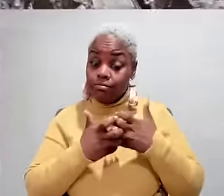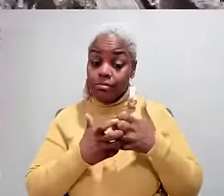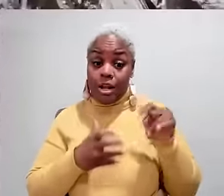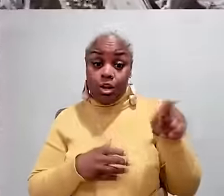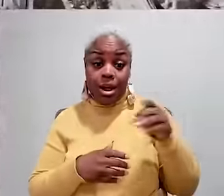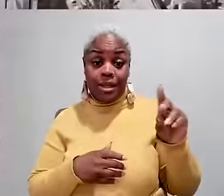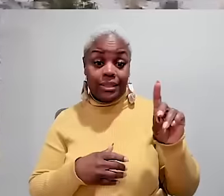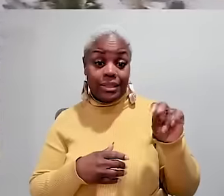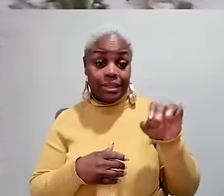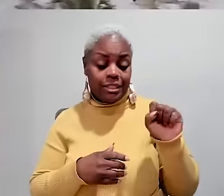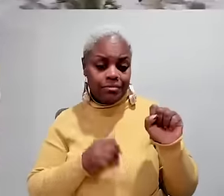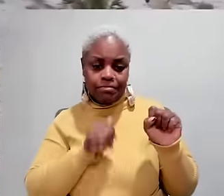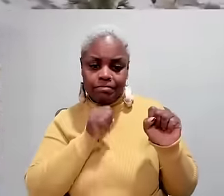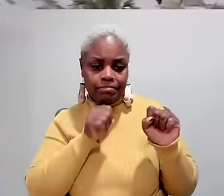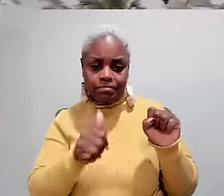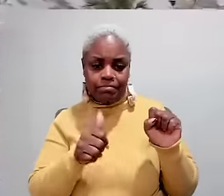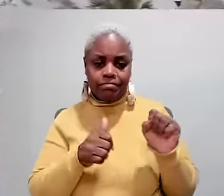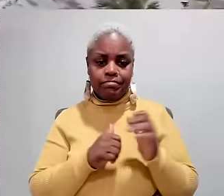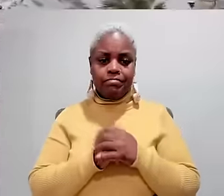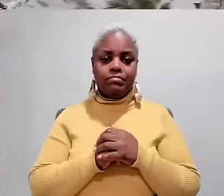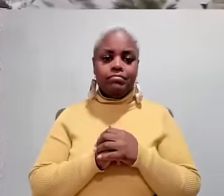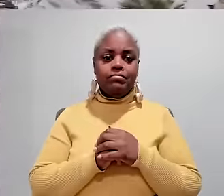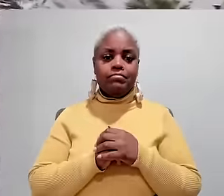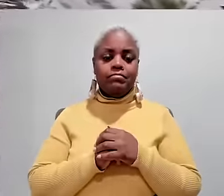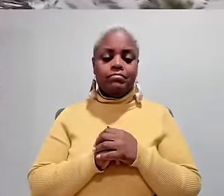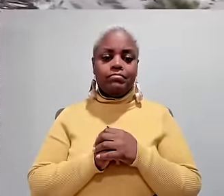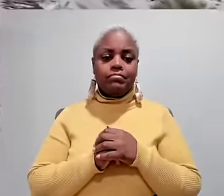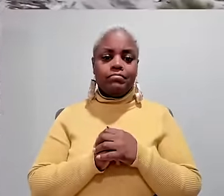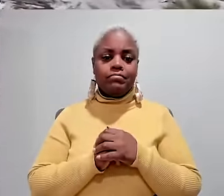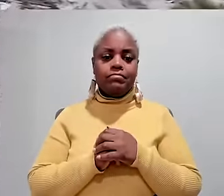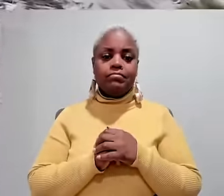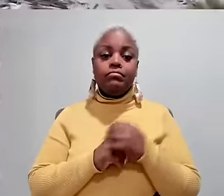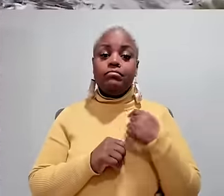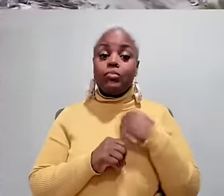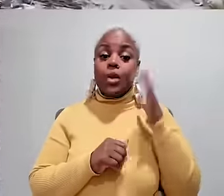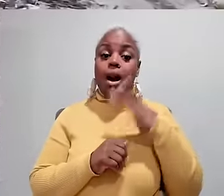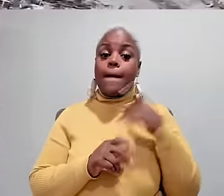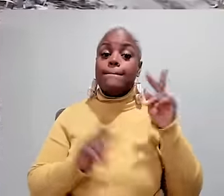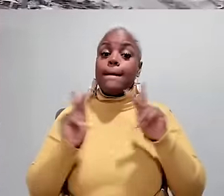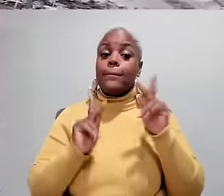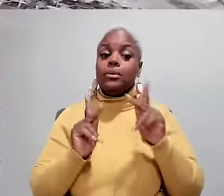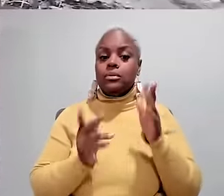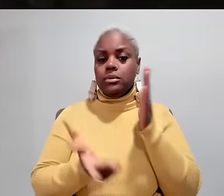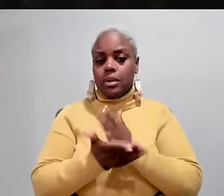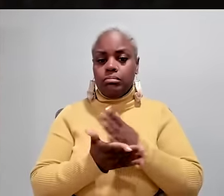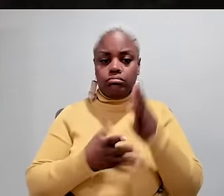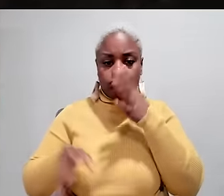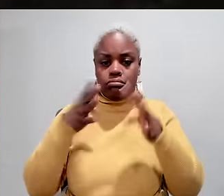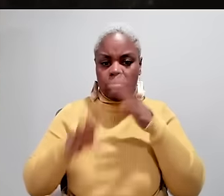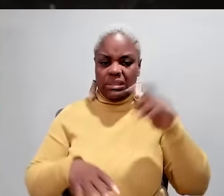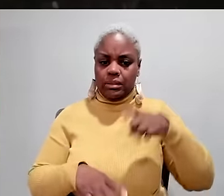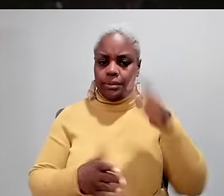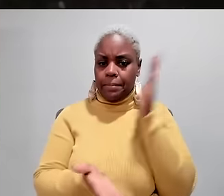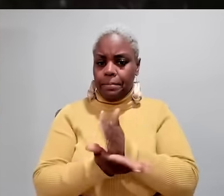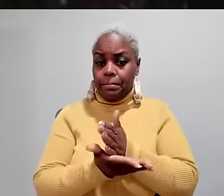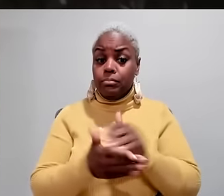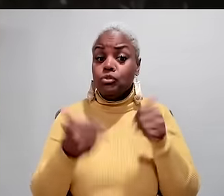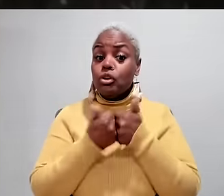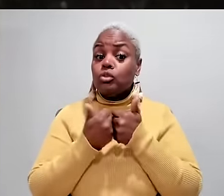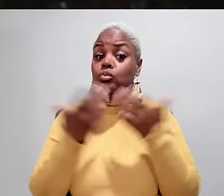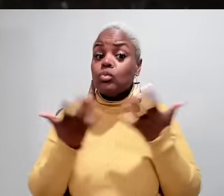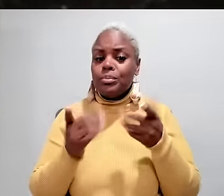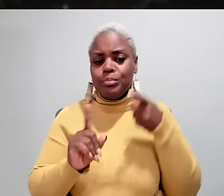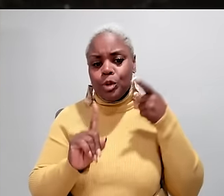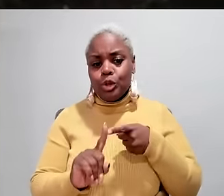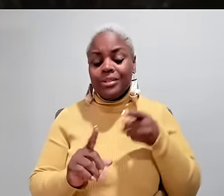storms don't pay enough attention to the needs of people like her and Dennis. I would like people to stop ignoring the